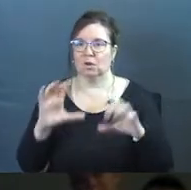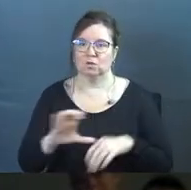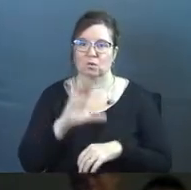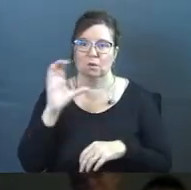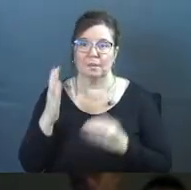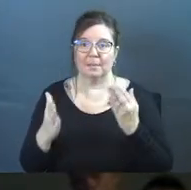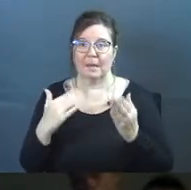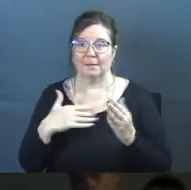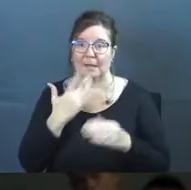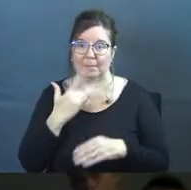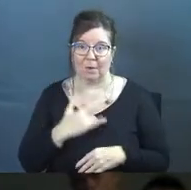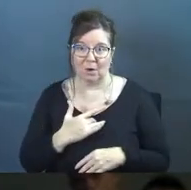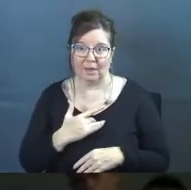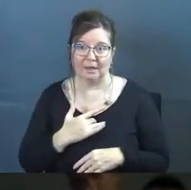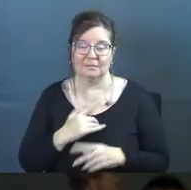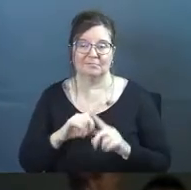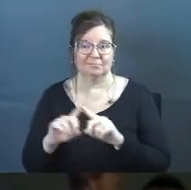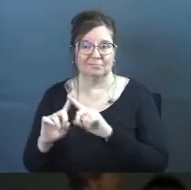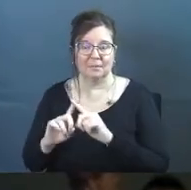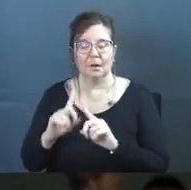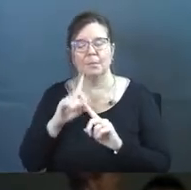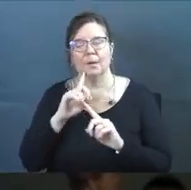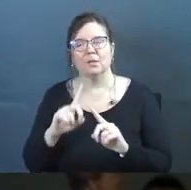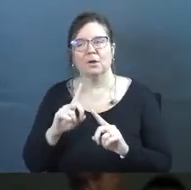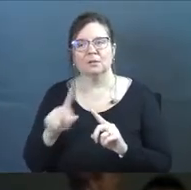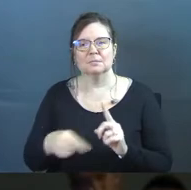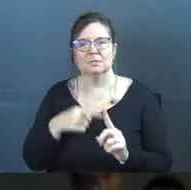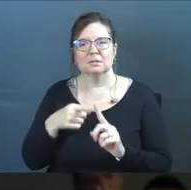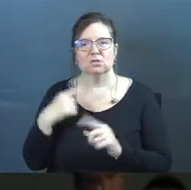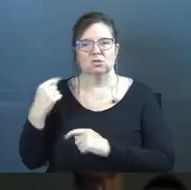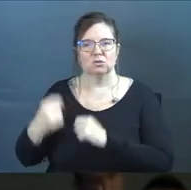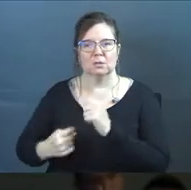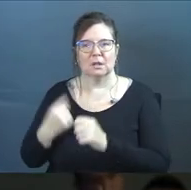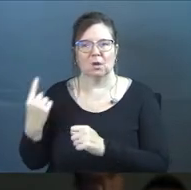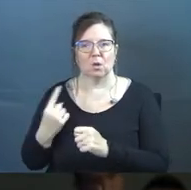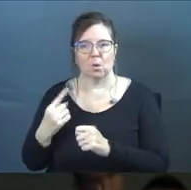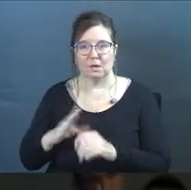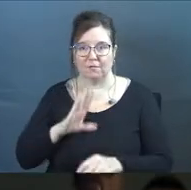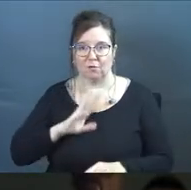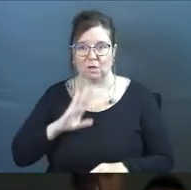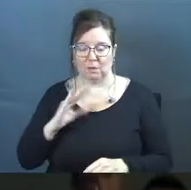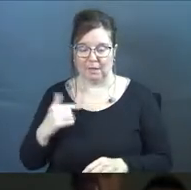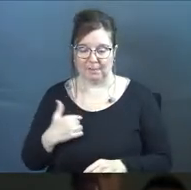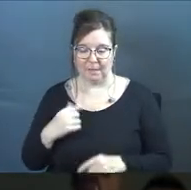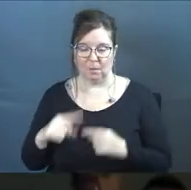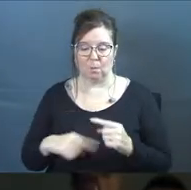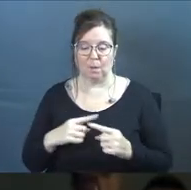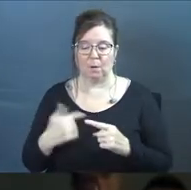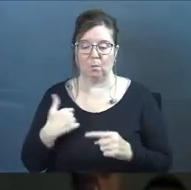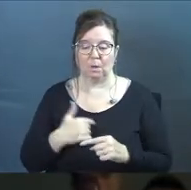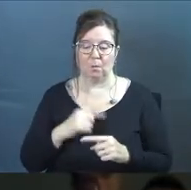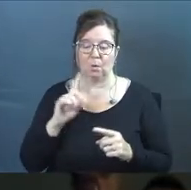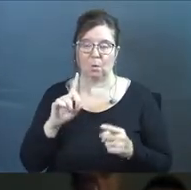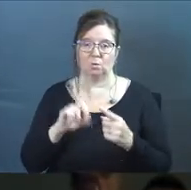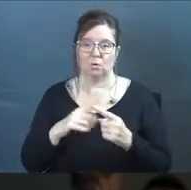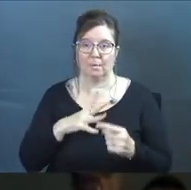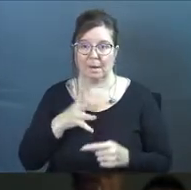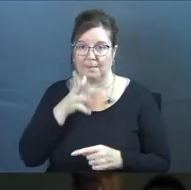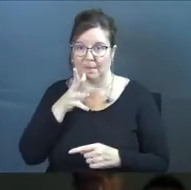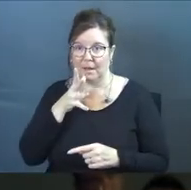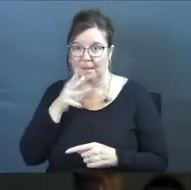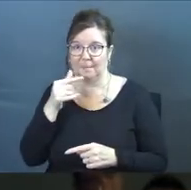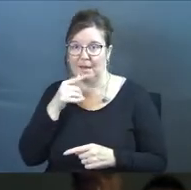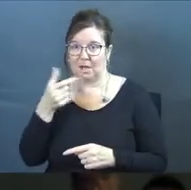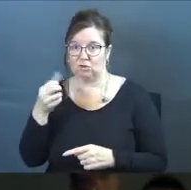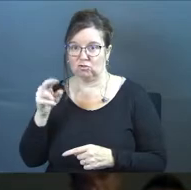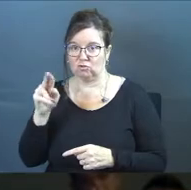Christmas, maybe even birthdays. But there's a particular tradition that always frustrated me when we would go to my mom's mom,